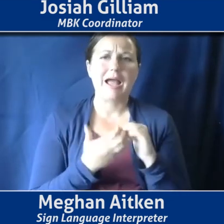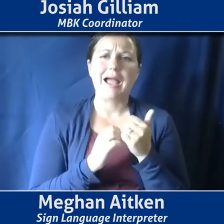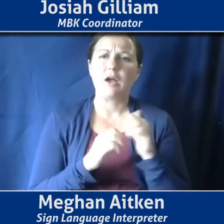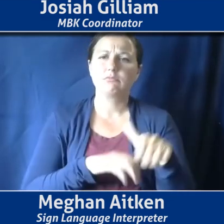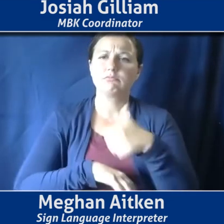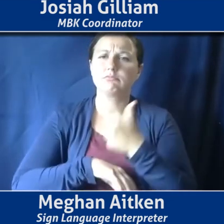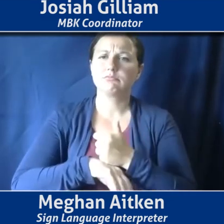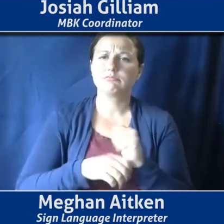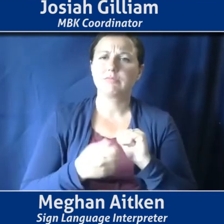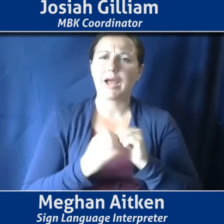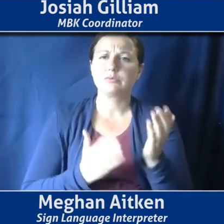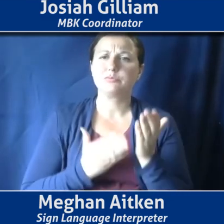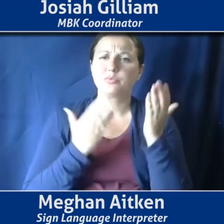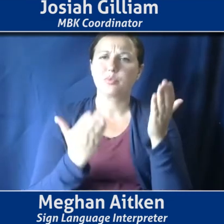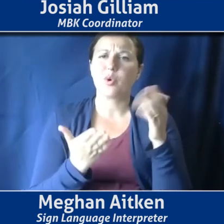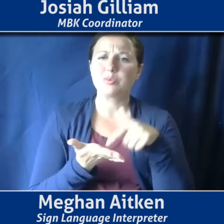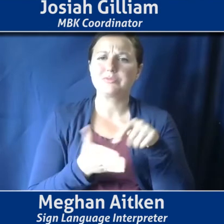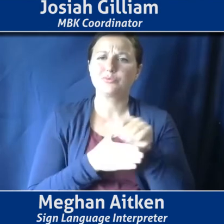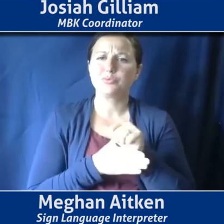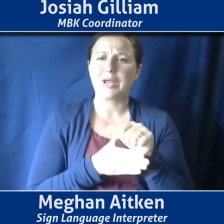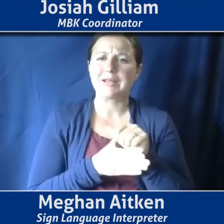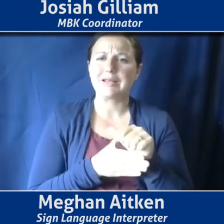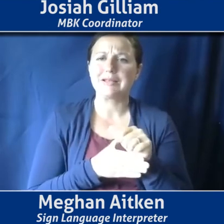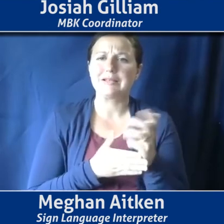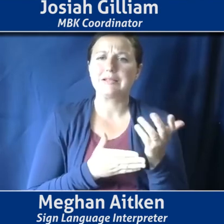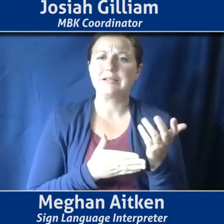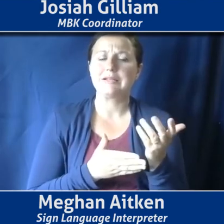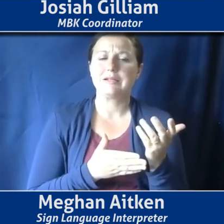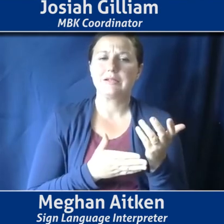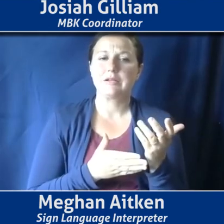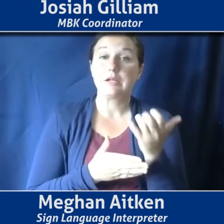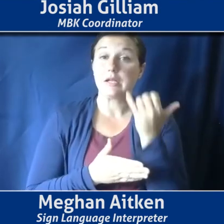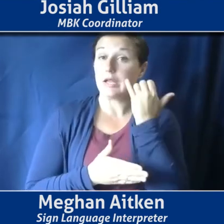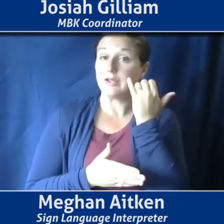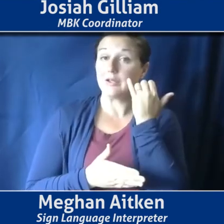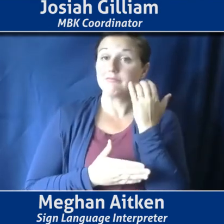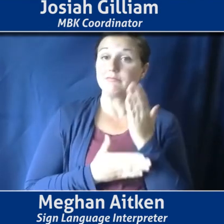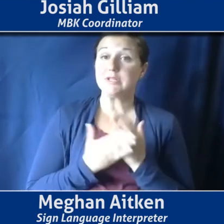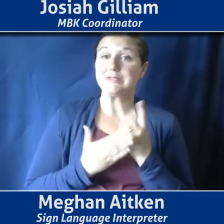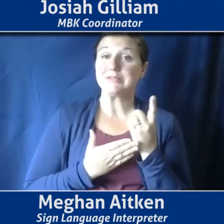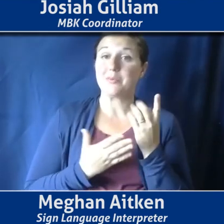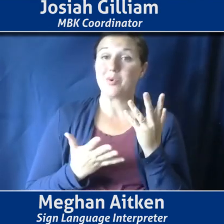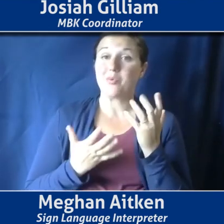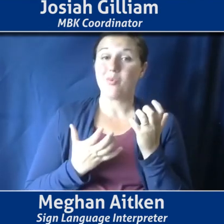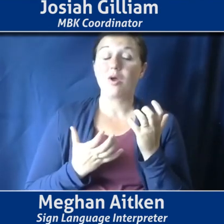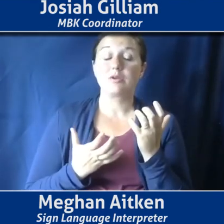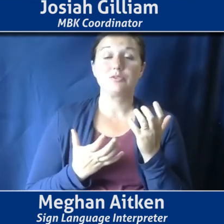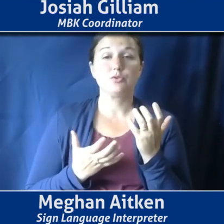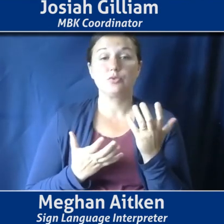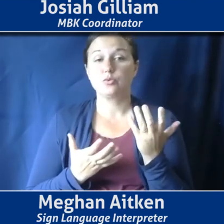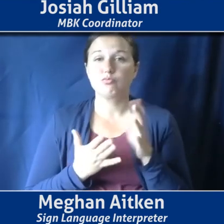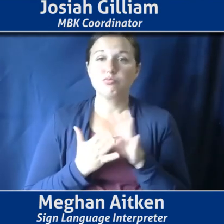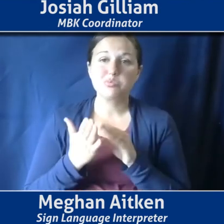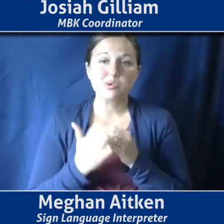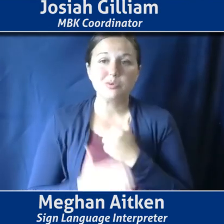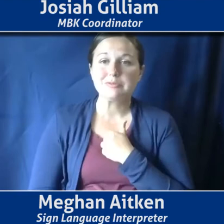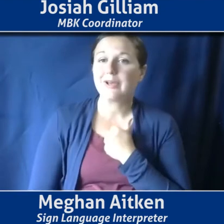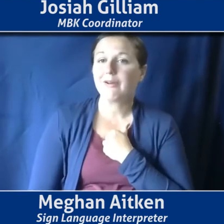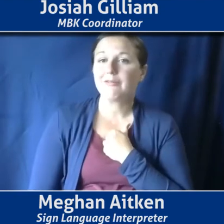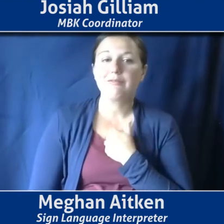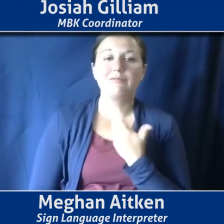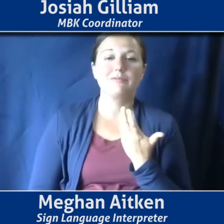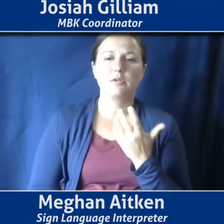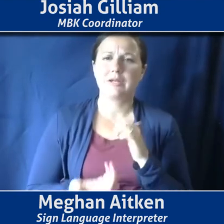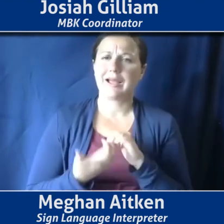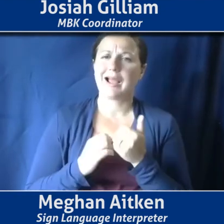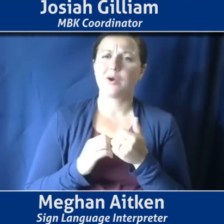proposed? And like, what is, what is, um, if someone wanted to, to kind of go through, uh, to learn themselves, you how would